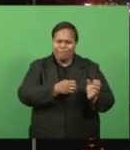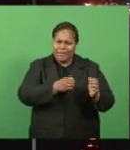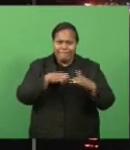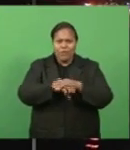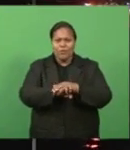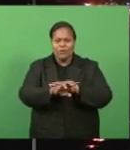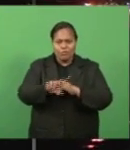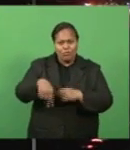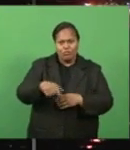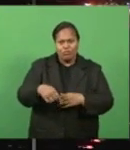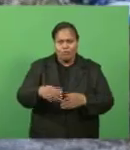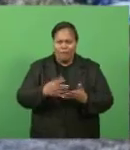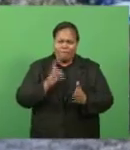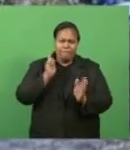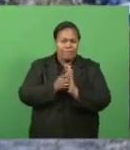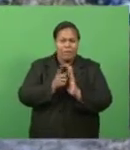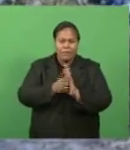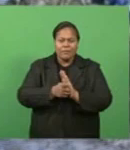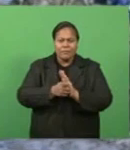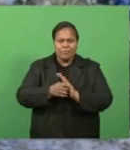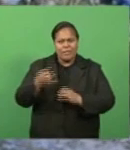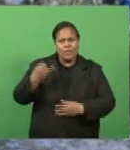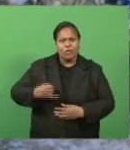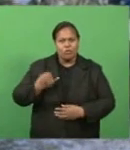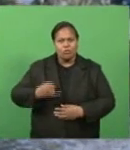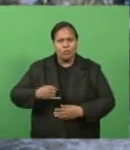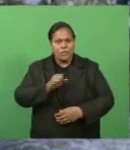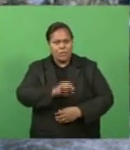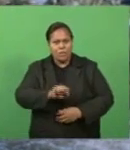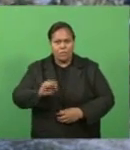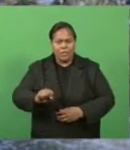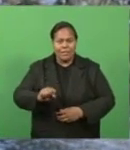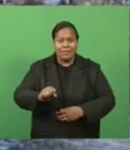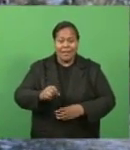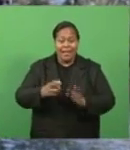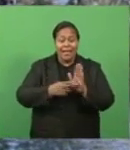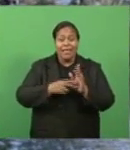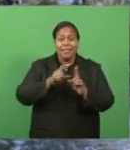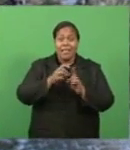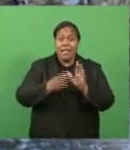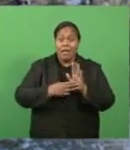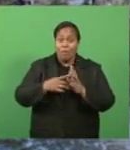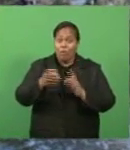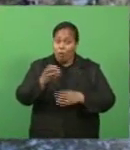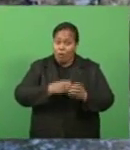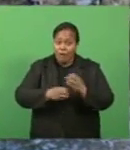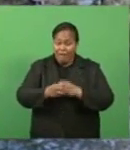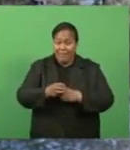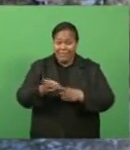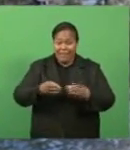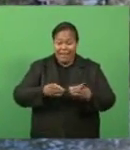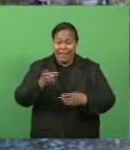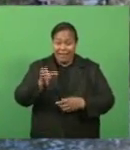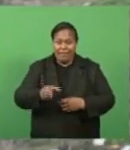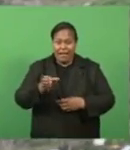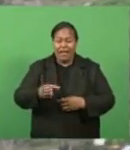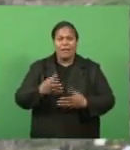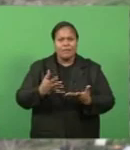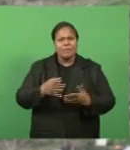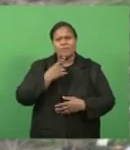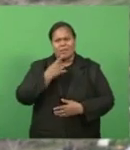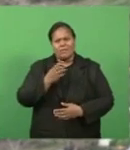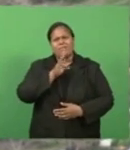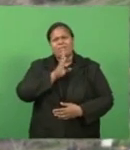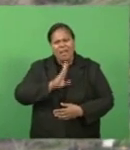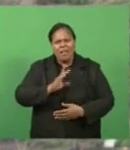serious injuries. National Disaster Management Office Director Vasiti Soko says it's an unfortunate incident. The man was trying